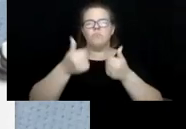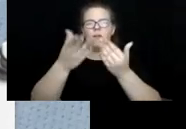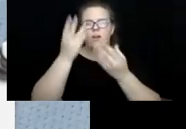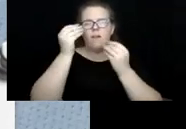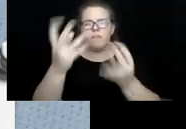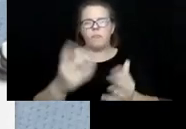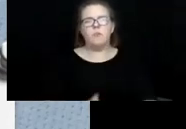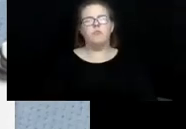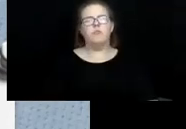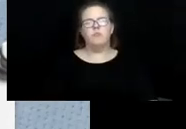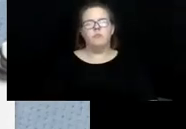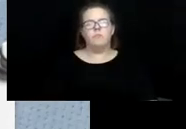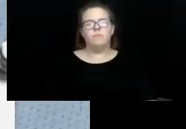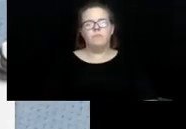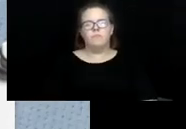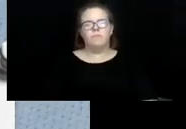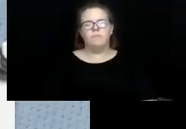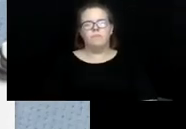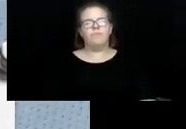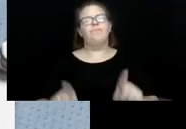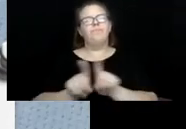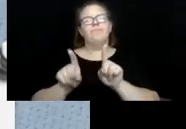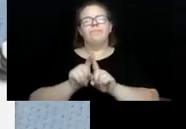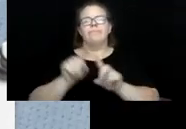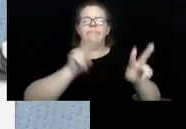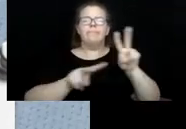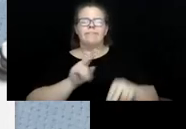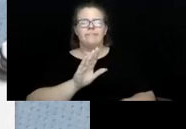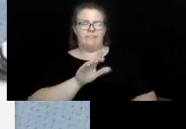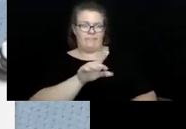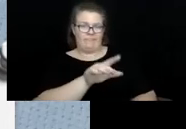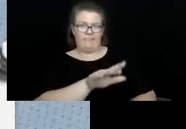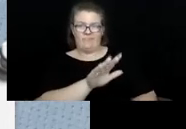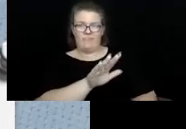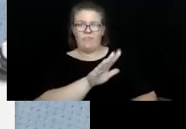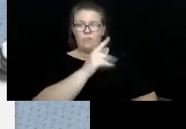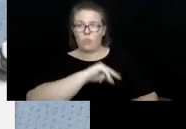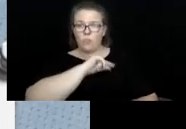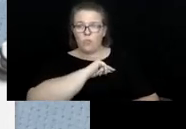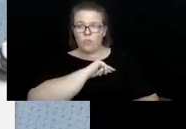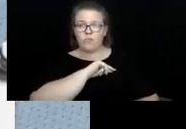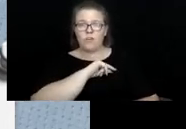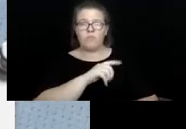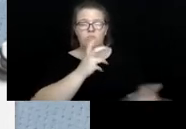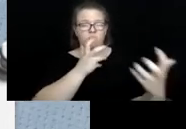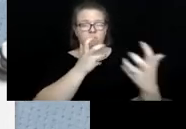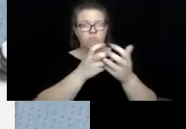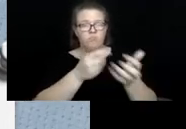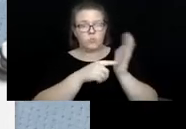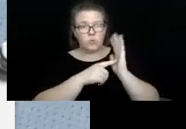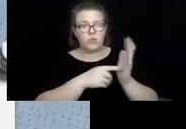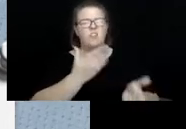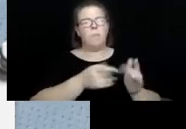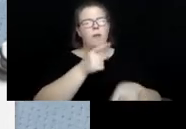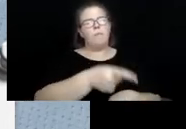at, um, persons eligibility for, not just for health insurance counseling, but if we see that they may be eligible